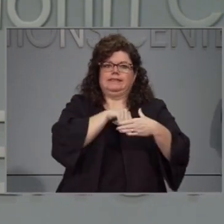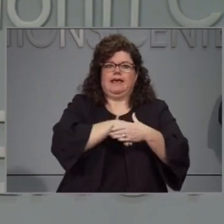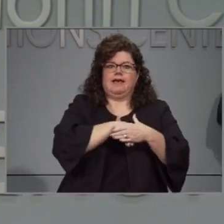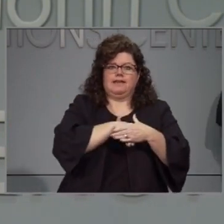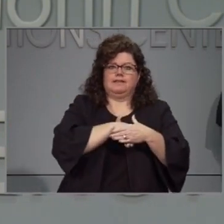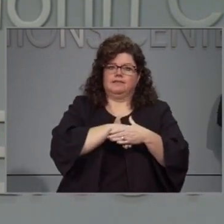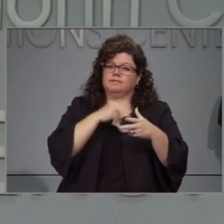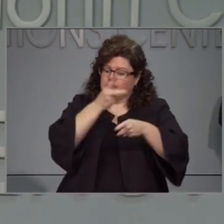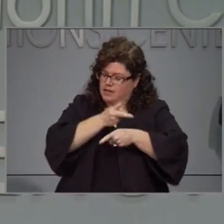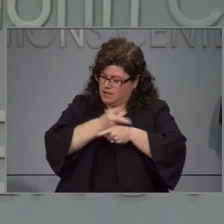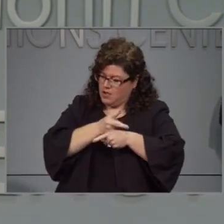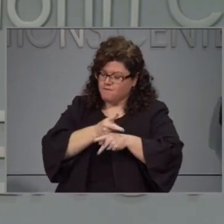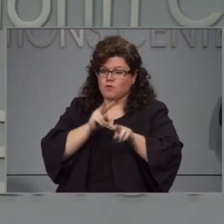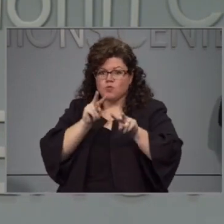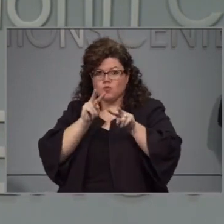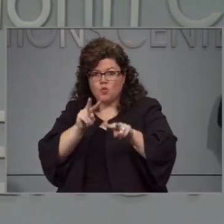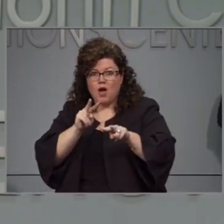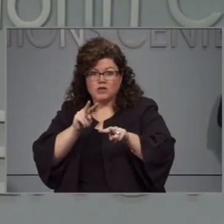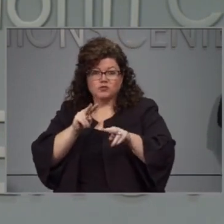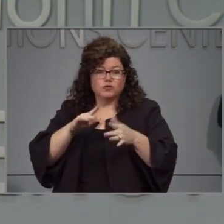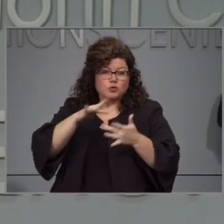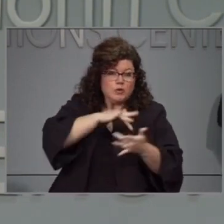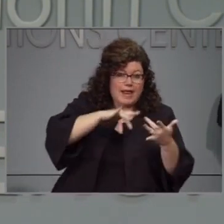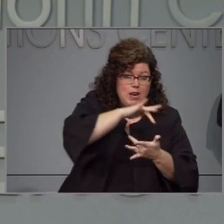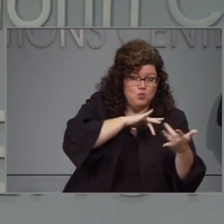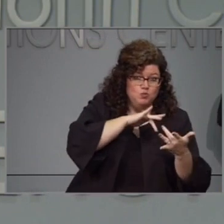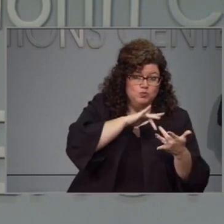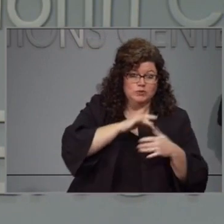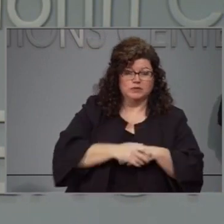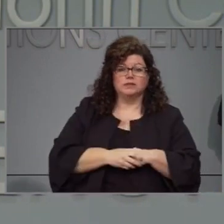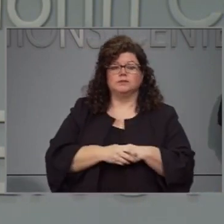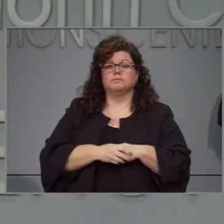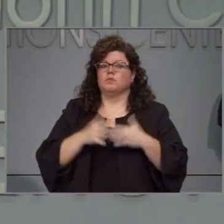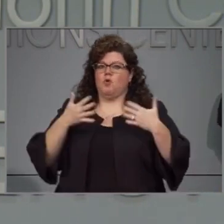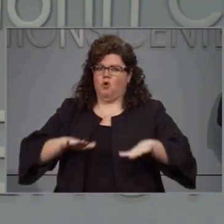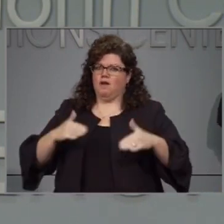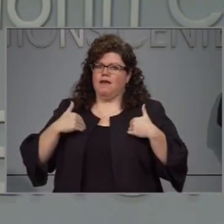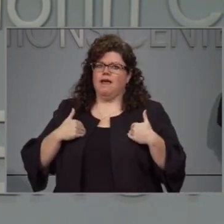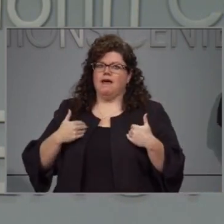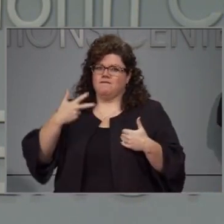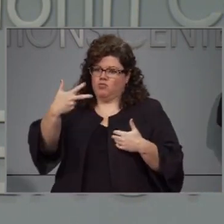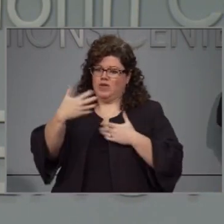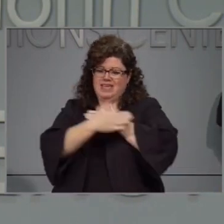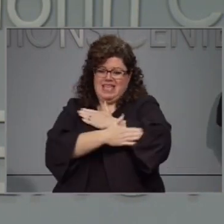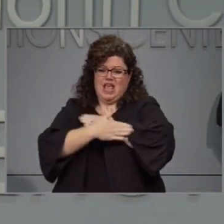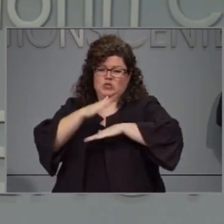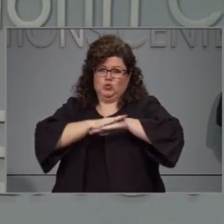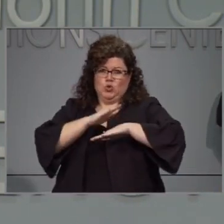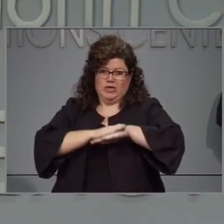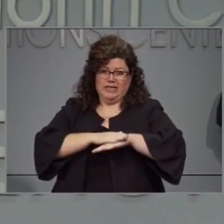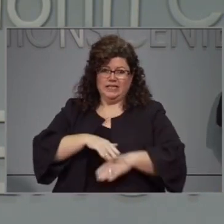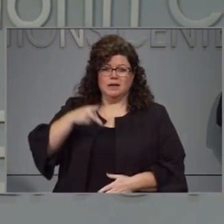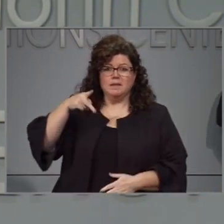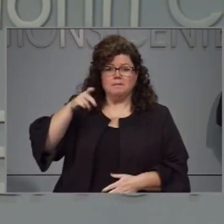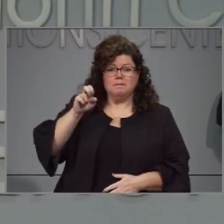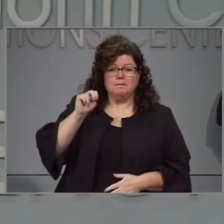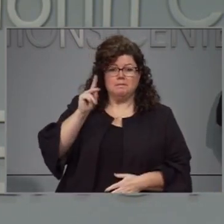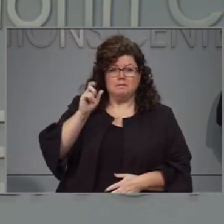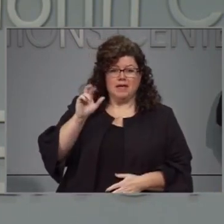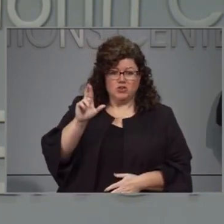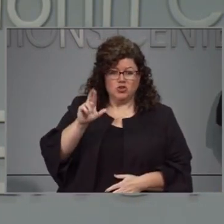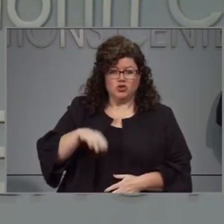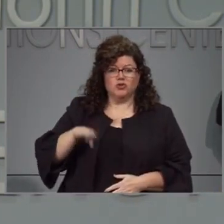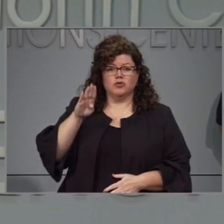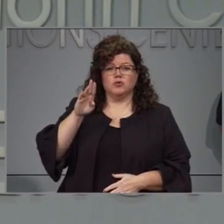tornadoes. Hurricane warnings have been issued in three North Carolina counties, Pender, Brunswick, and New